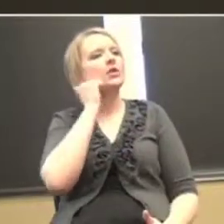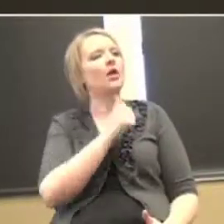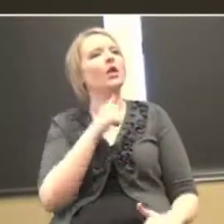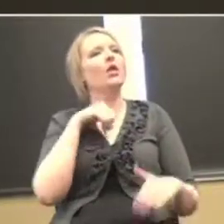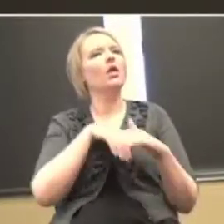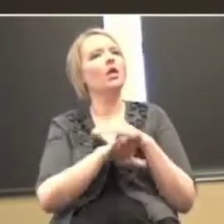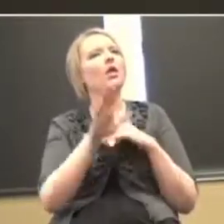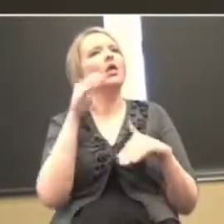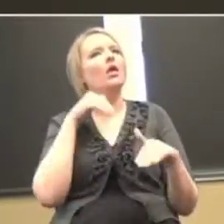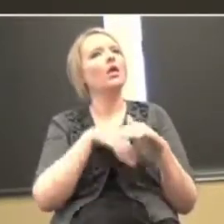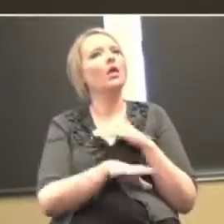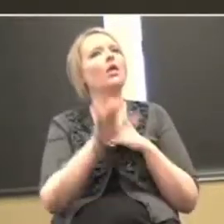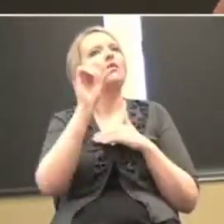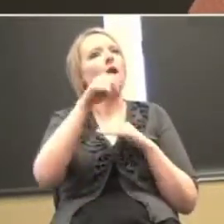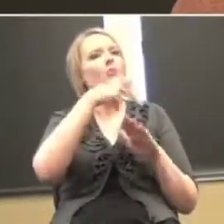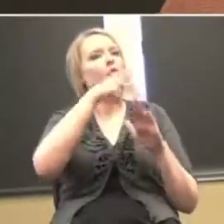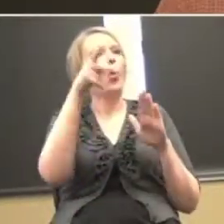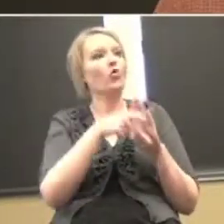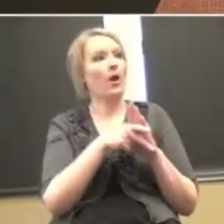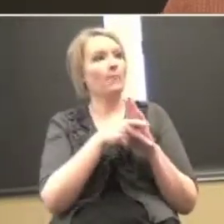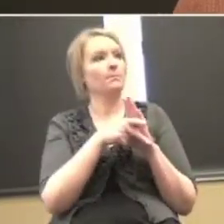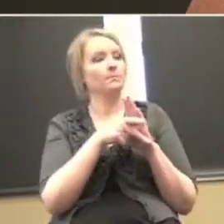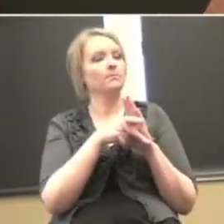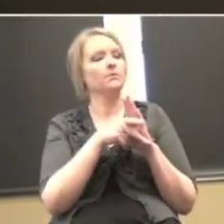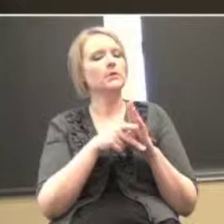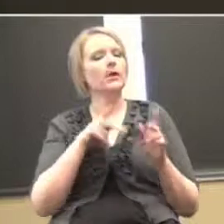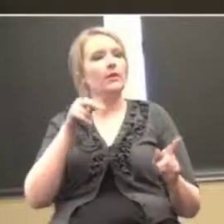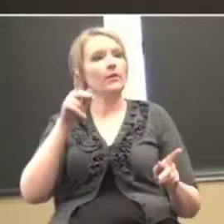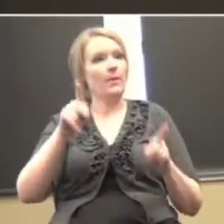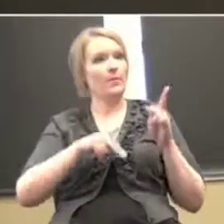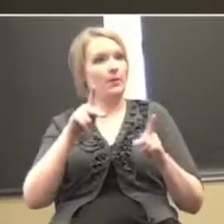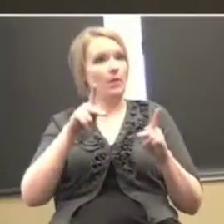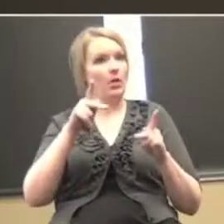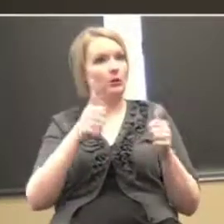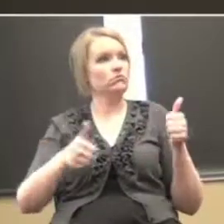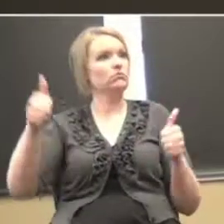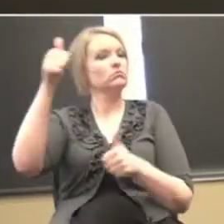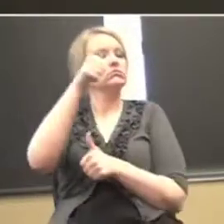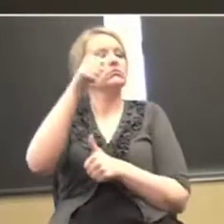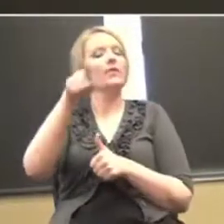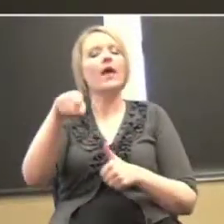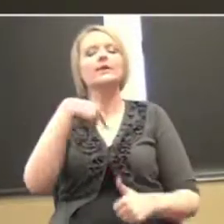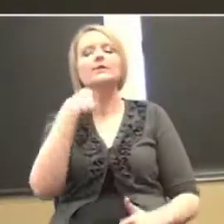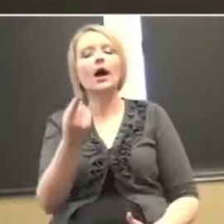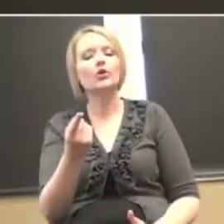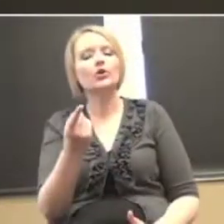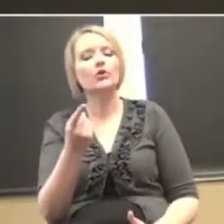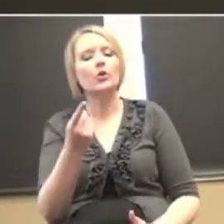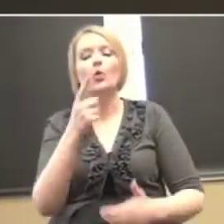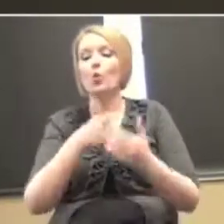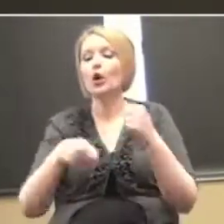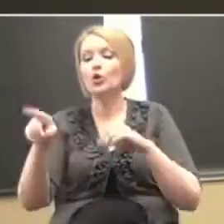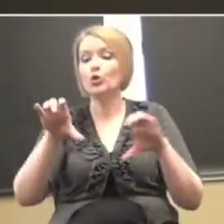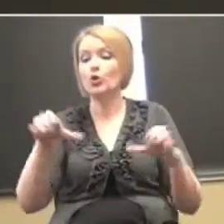out to a program where the people in charge told you that basically what you do here, you don't do well?